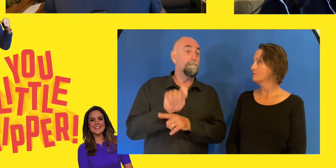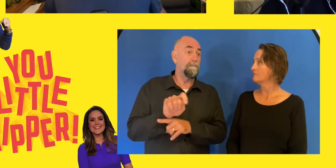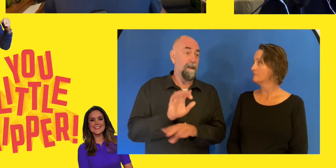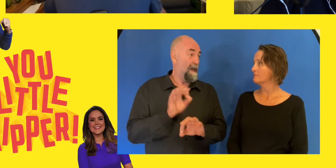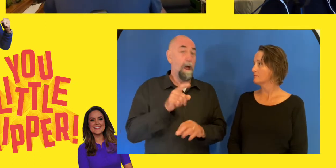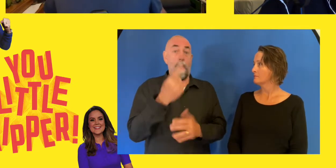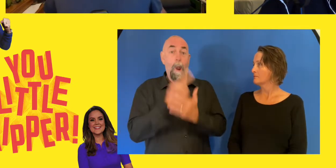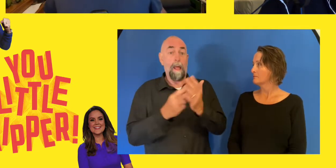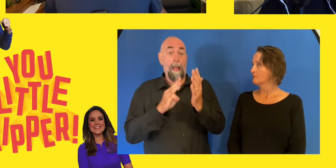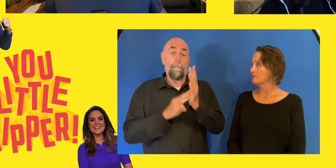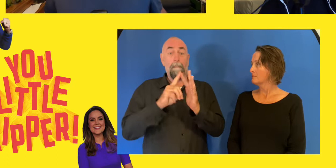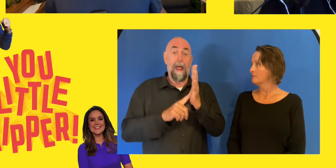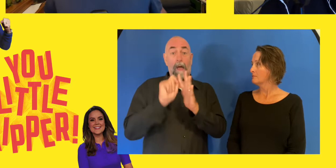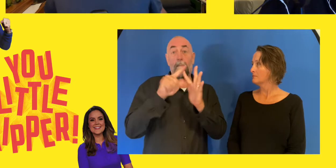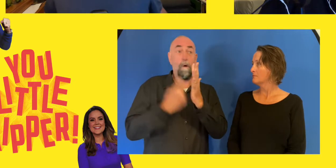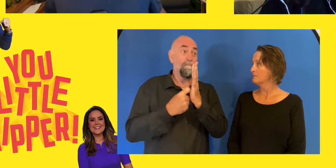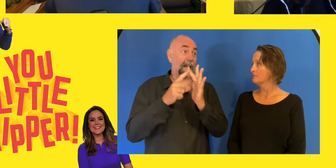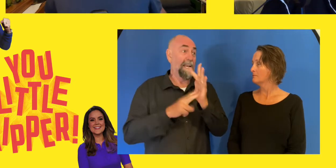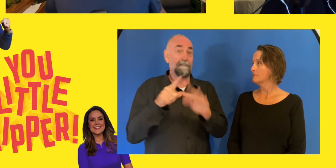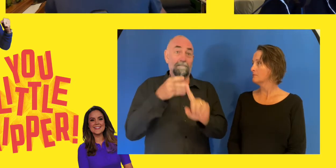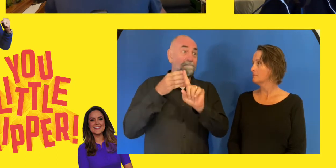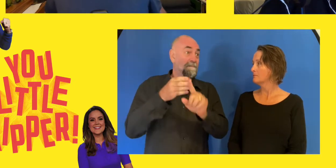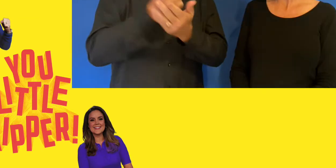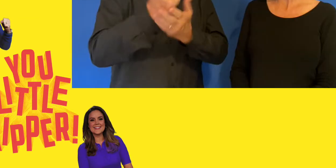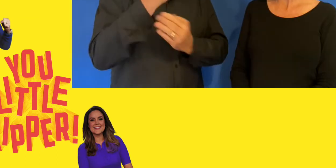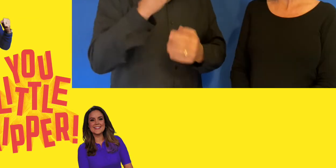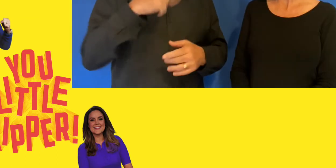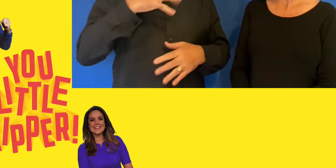What? She's right here. She's right here!